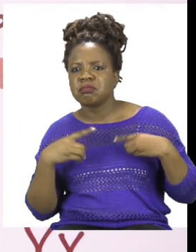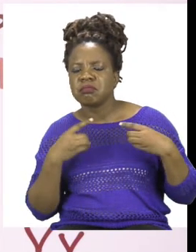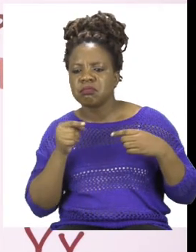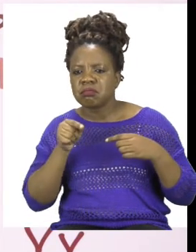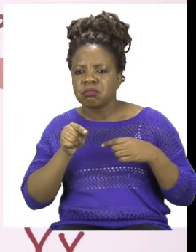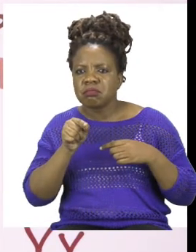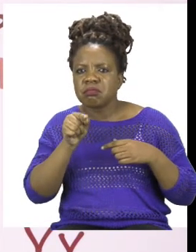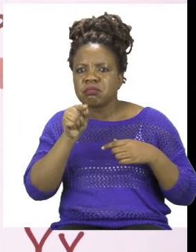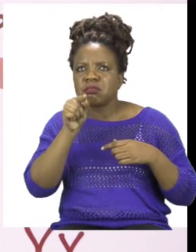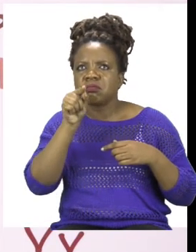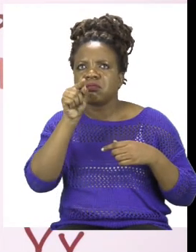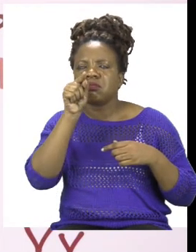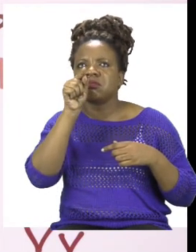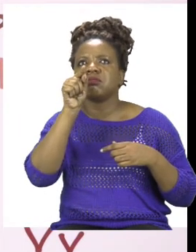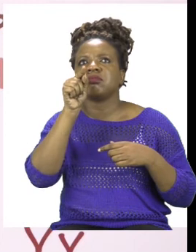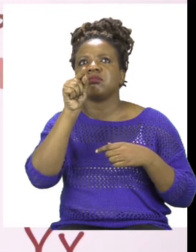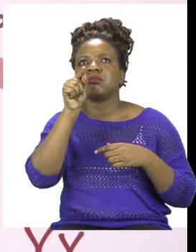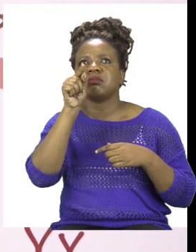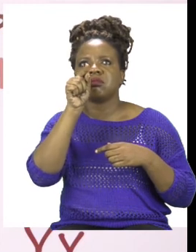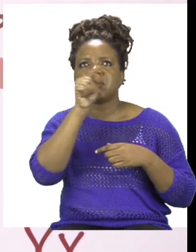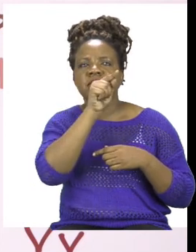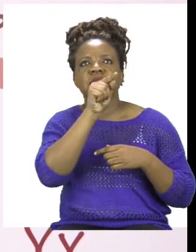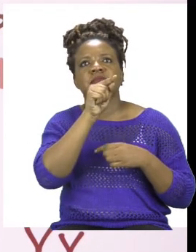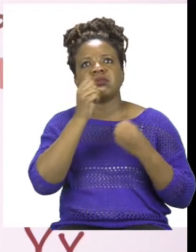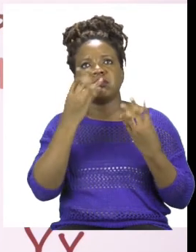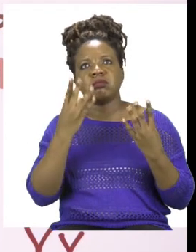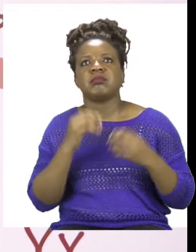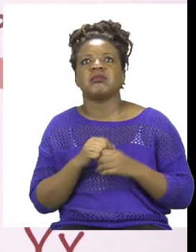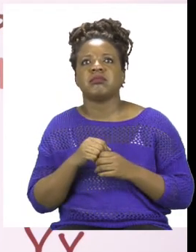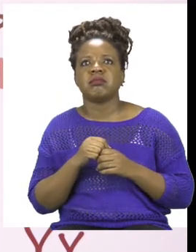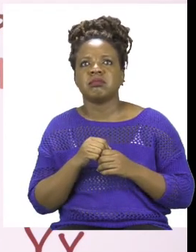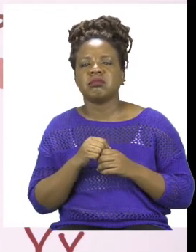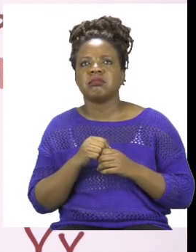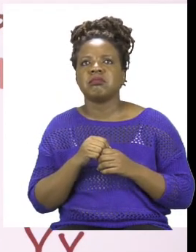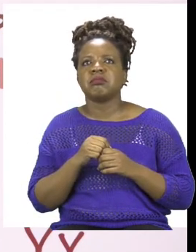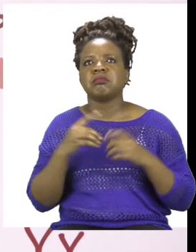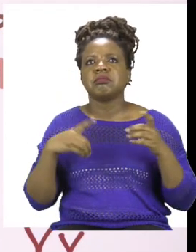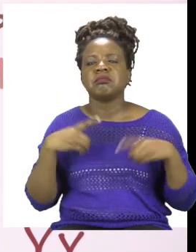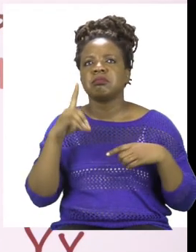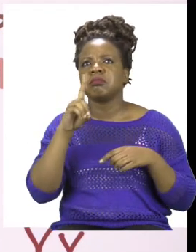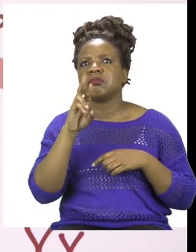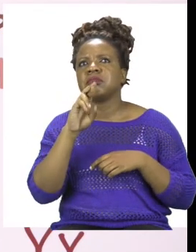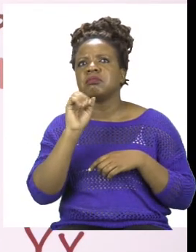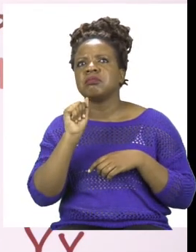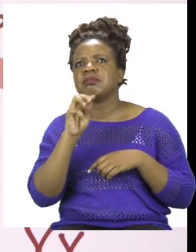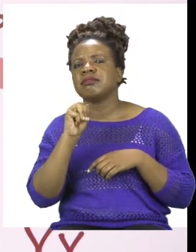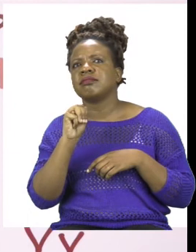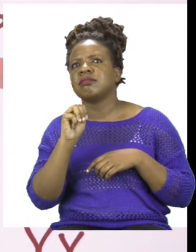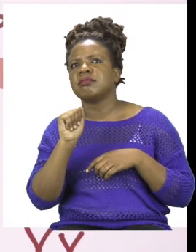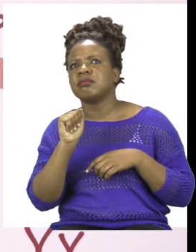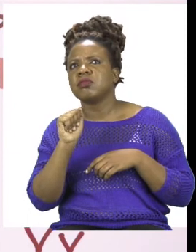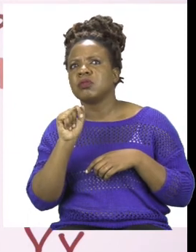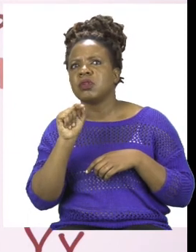activity first. And we have been told that it is drama. So we put our finger on drama and then we